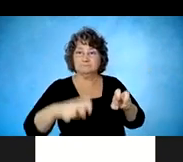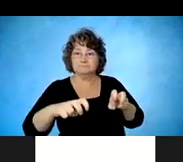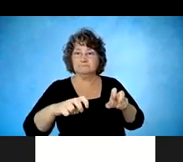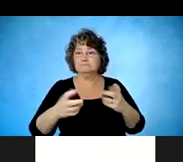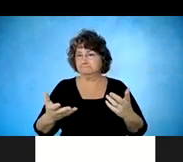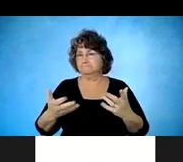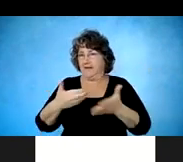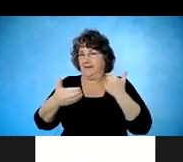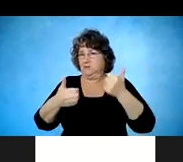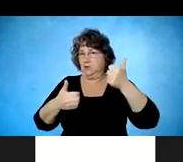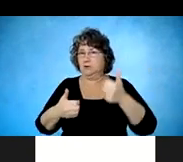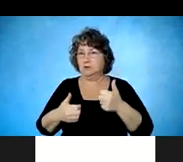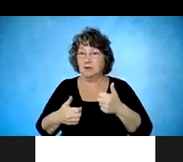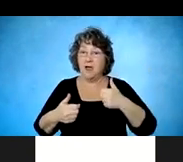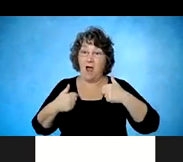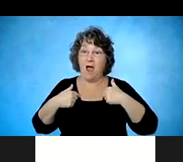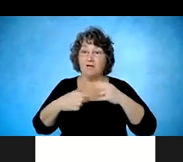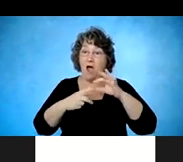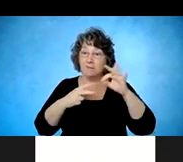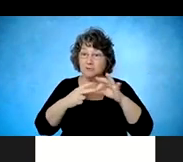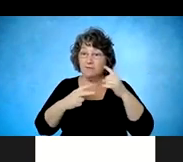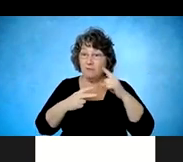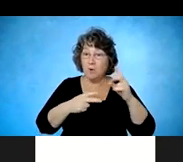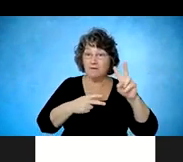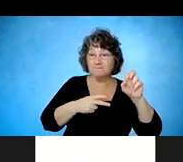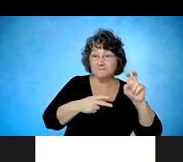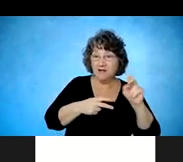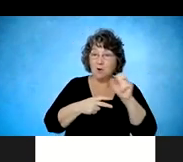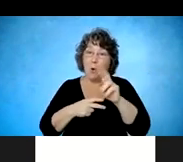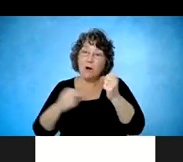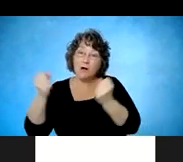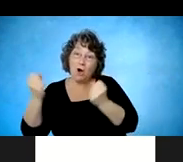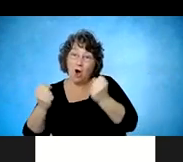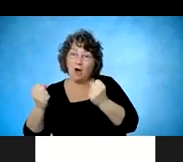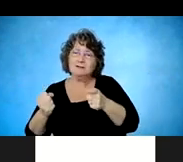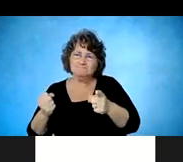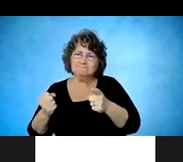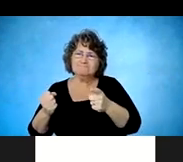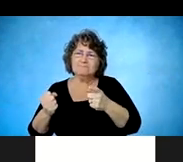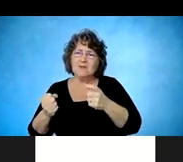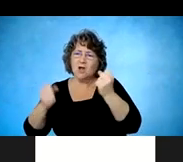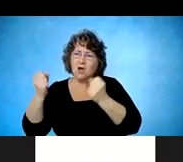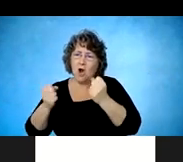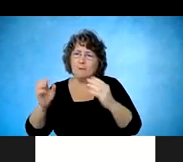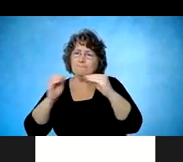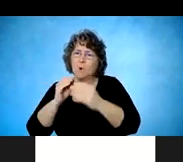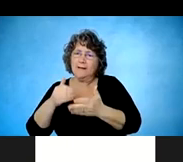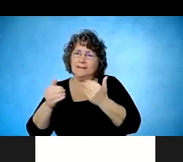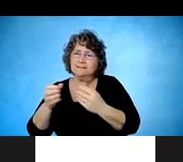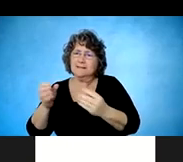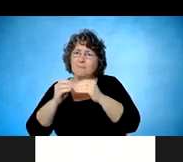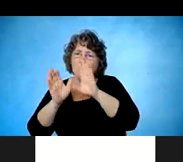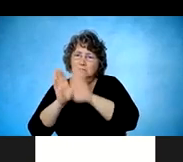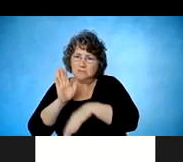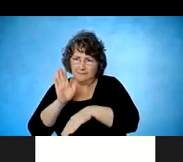a van or a car, but the car is sometimes an easier and cheaper modification. As you